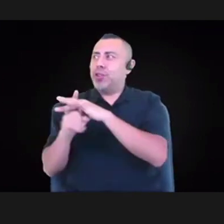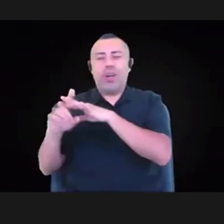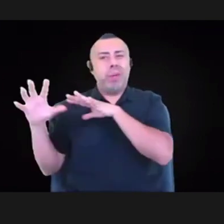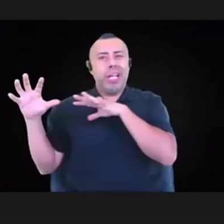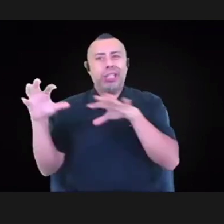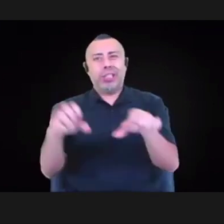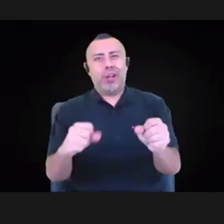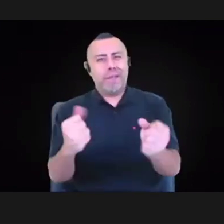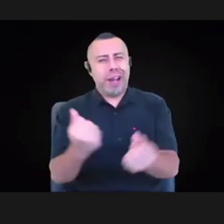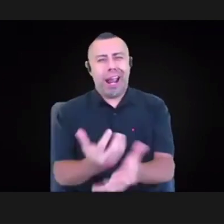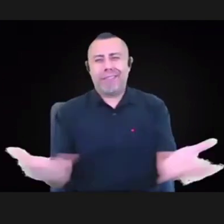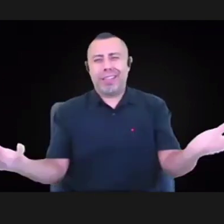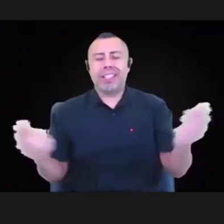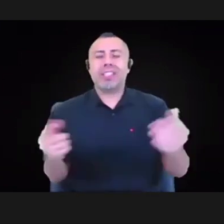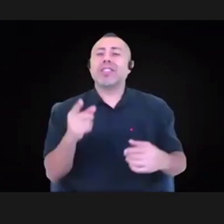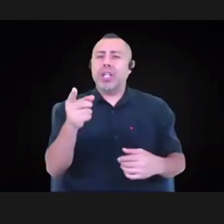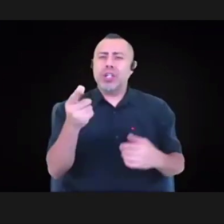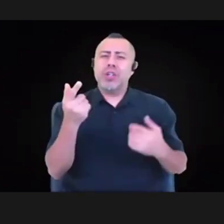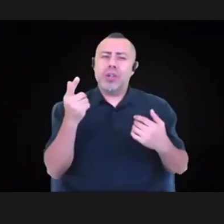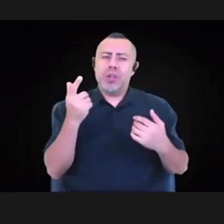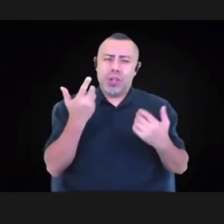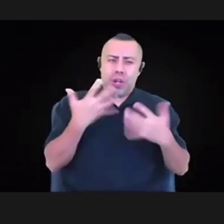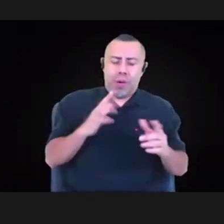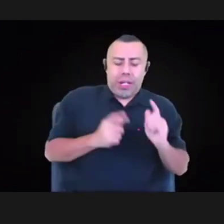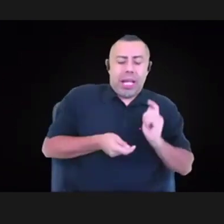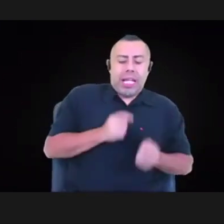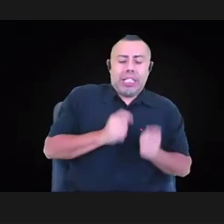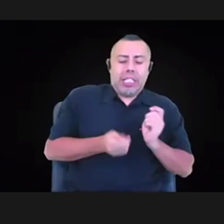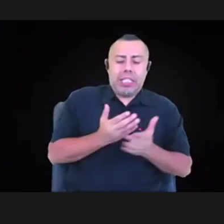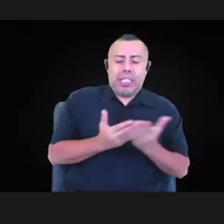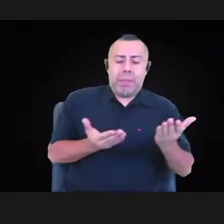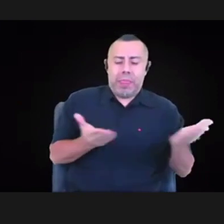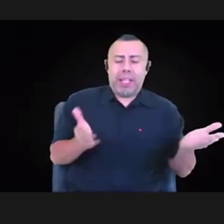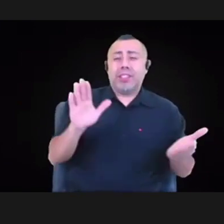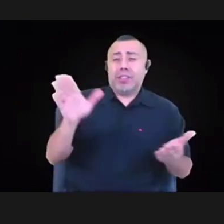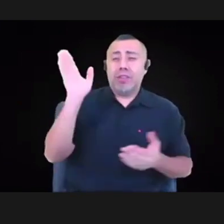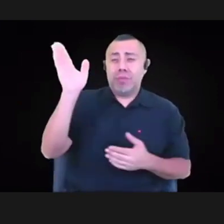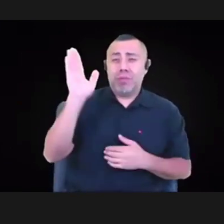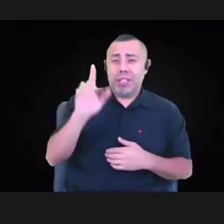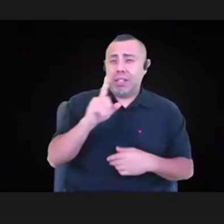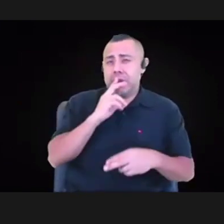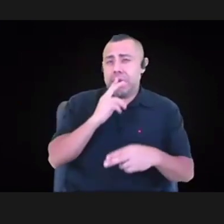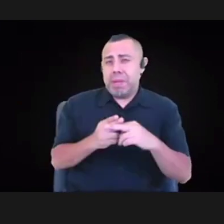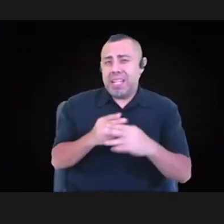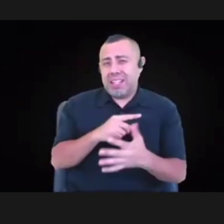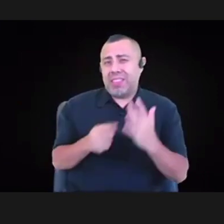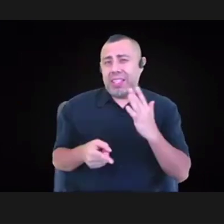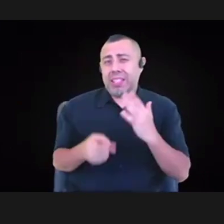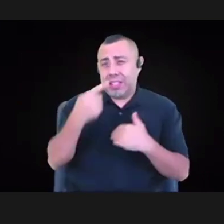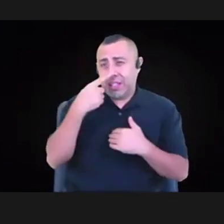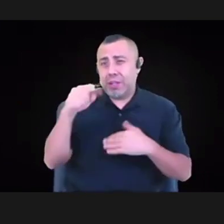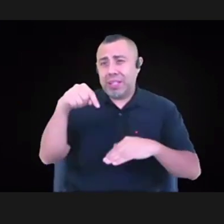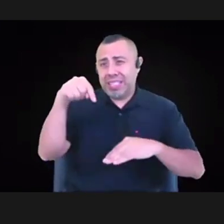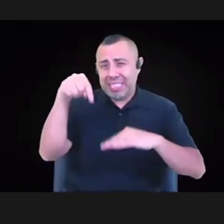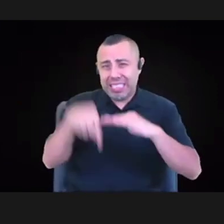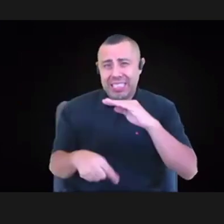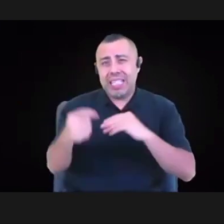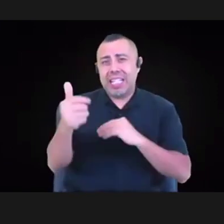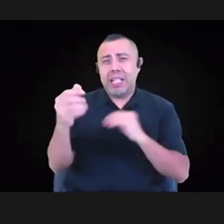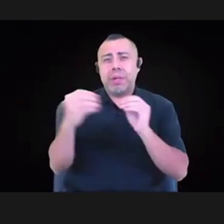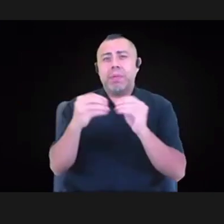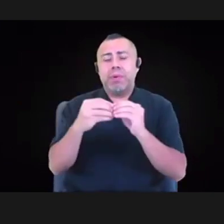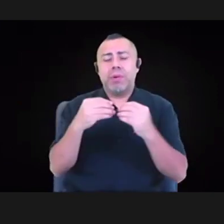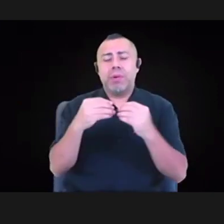adjustments and you sort of mentioned that in your presentation, but can you go a little bit deeper into it? And, and I want us to, to revisit this just